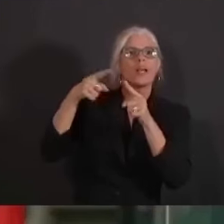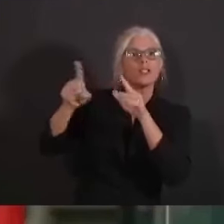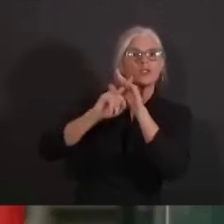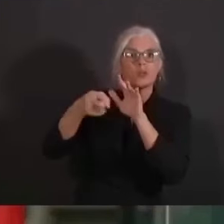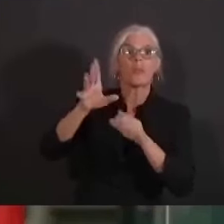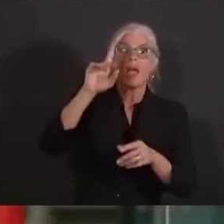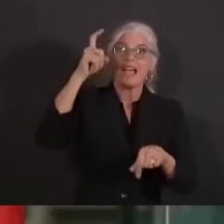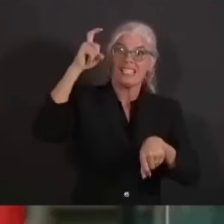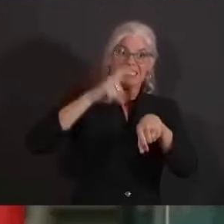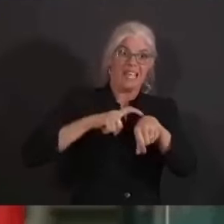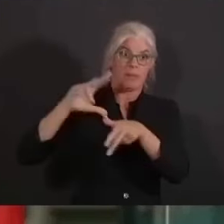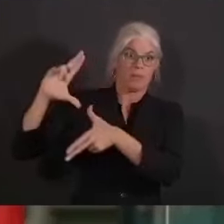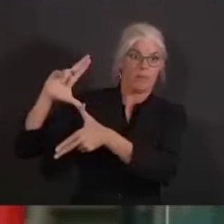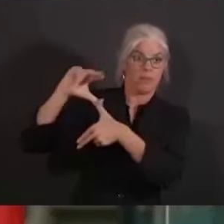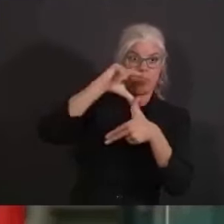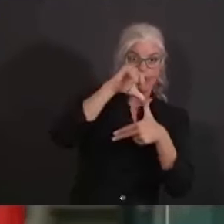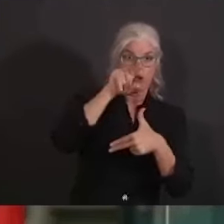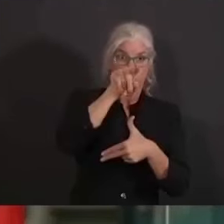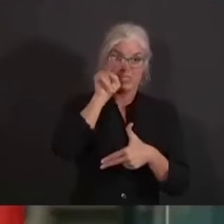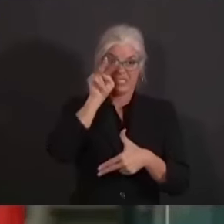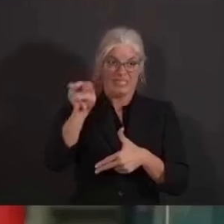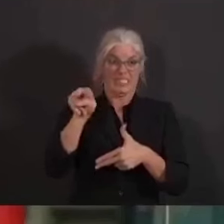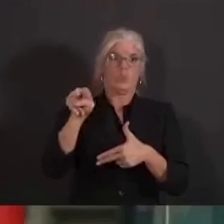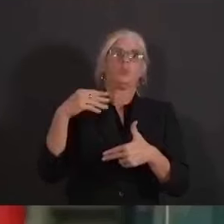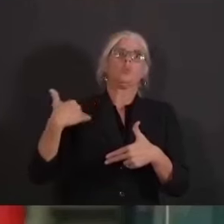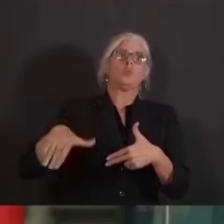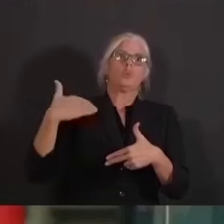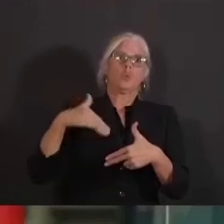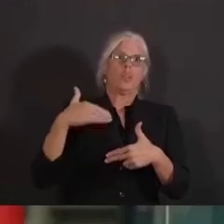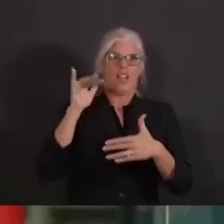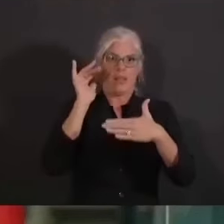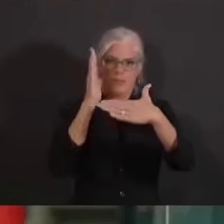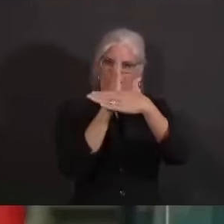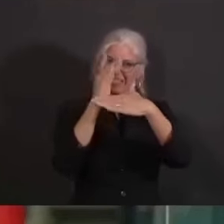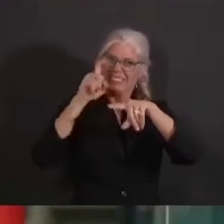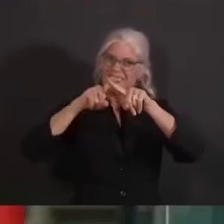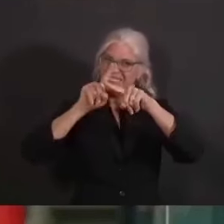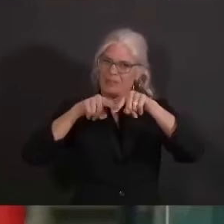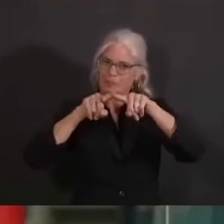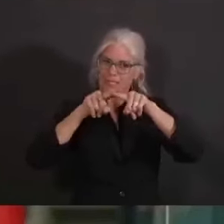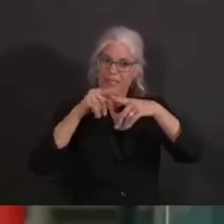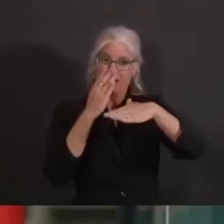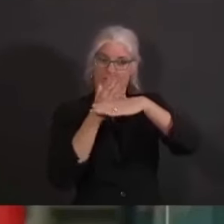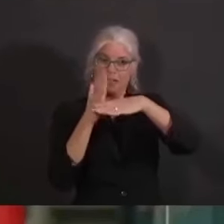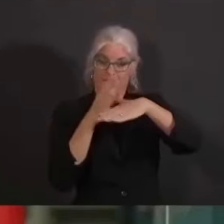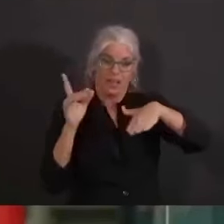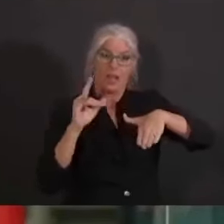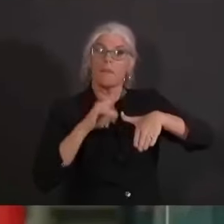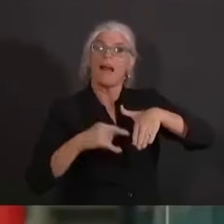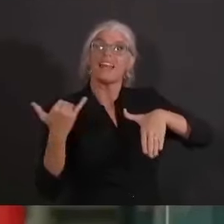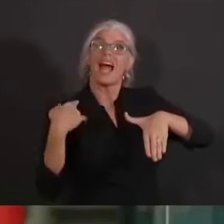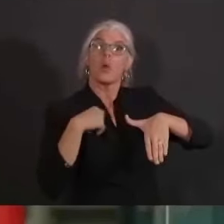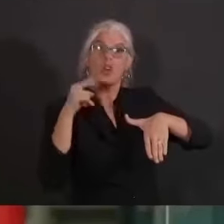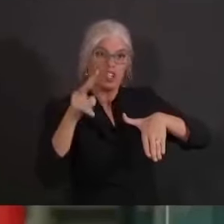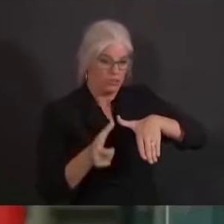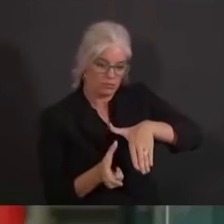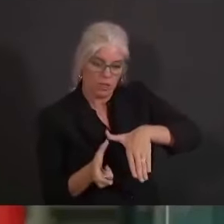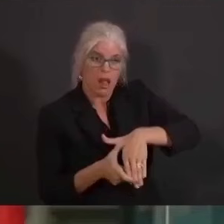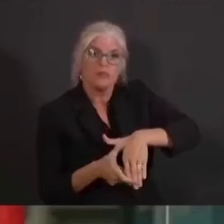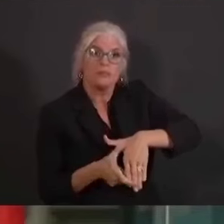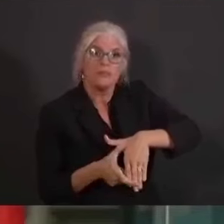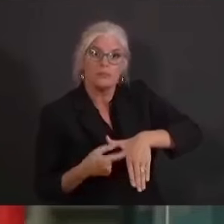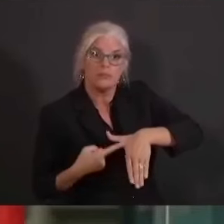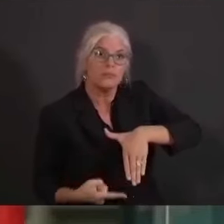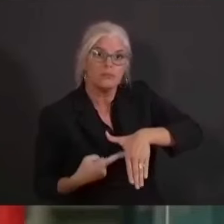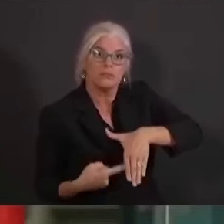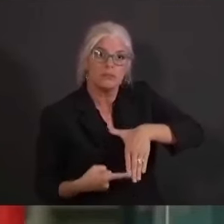are basically the entire florida peninsula on the gulf coast uh the storm is going to be powerful enough it potentially generate major storm surge so